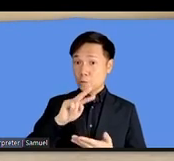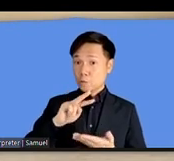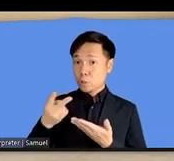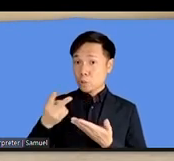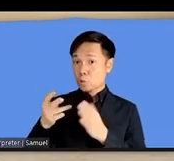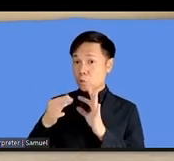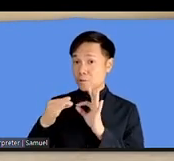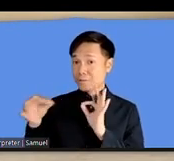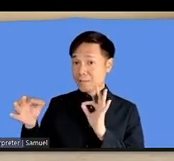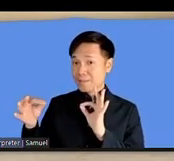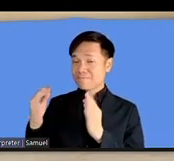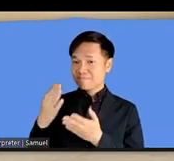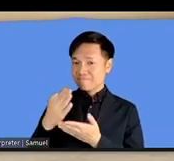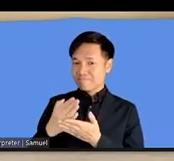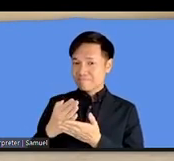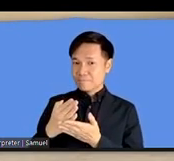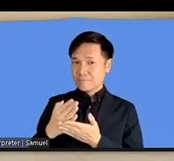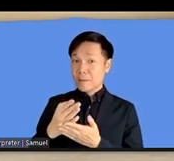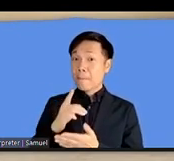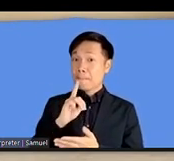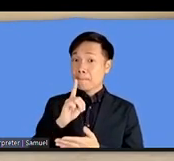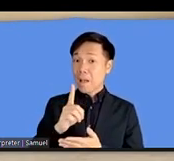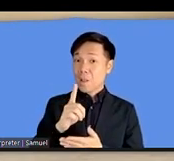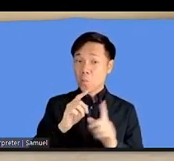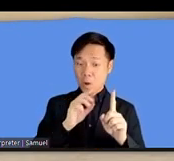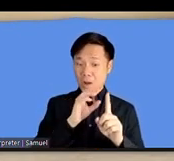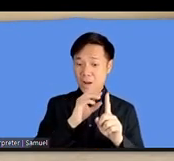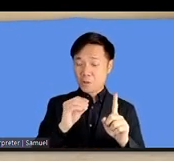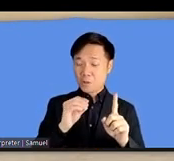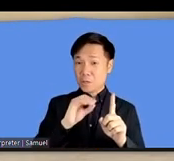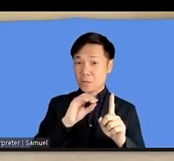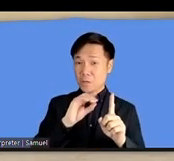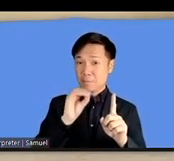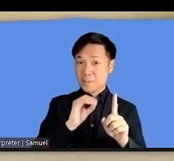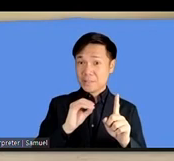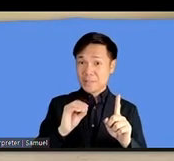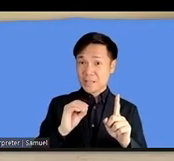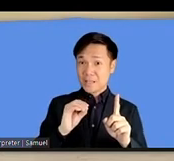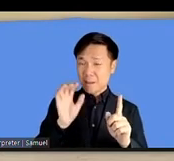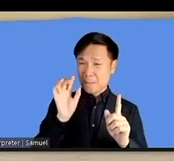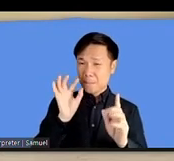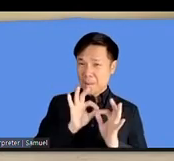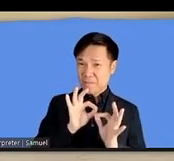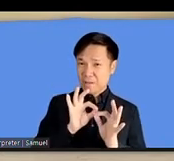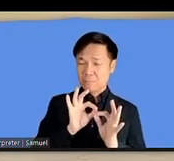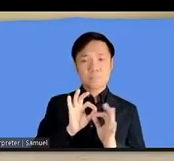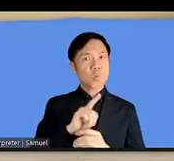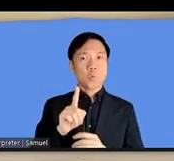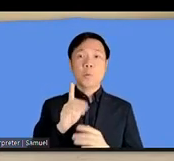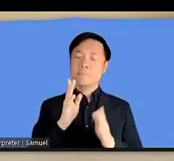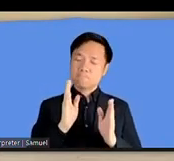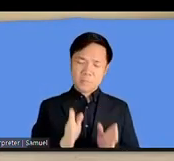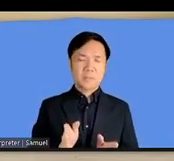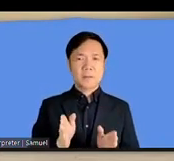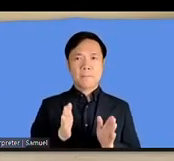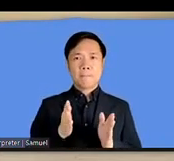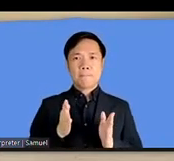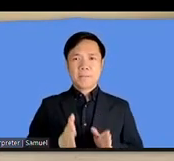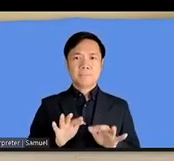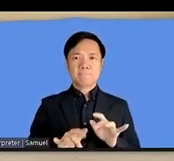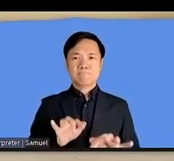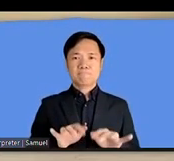but it is yet not a hundred percent accurate. So we need human resources for human